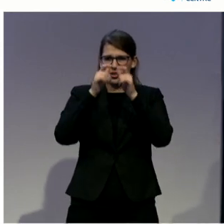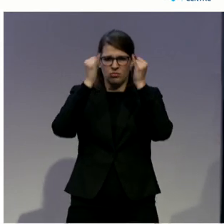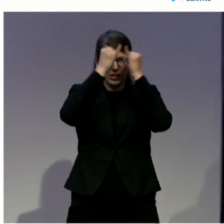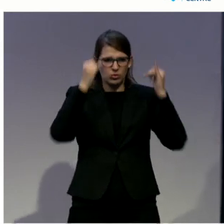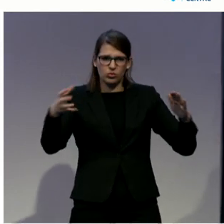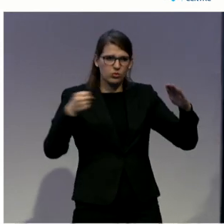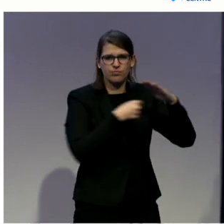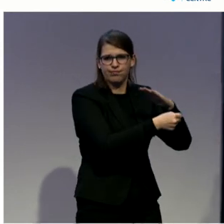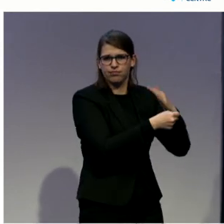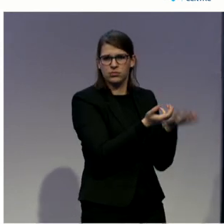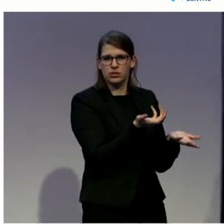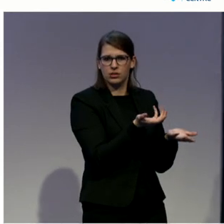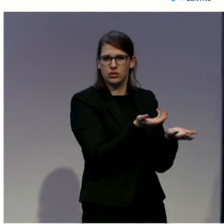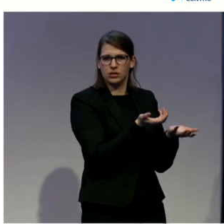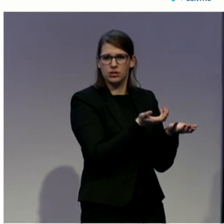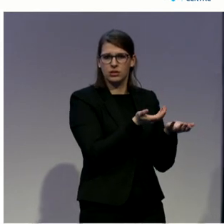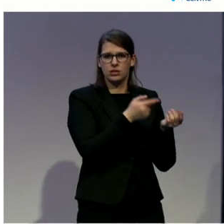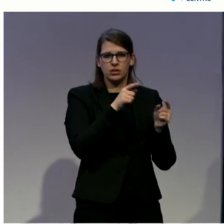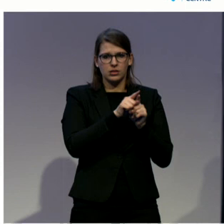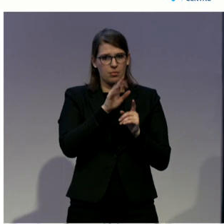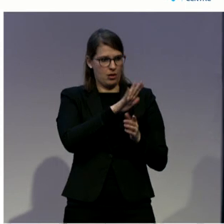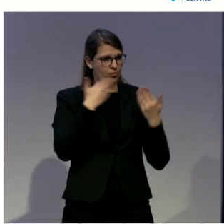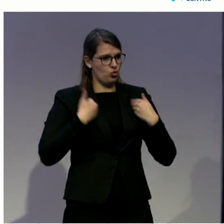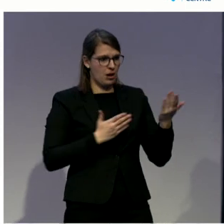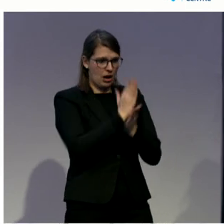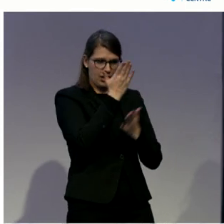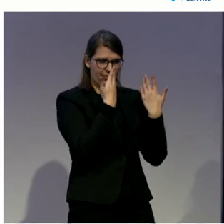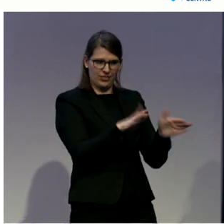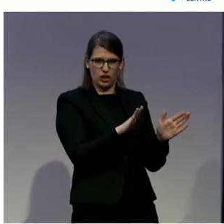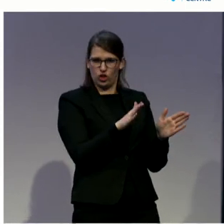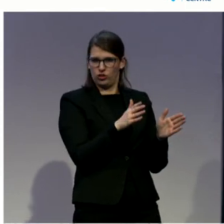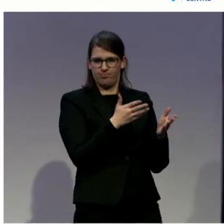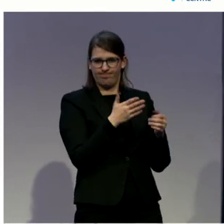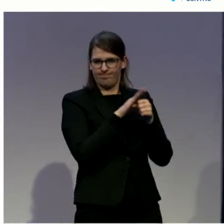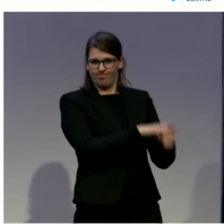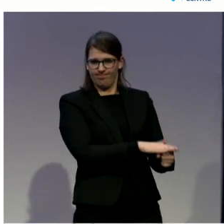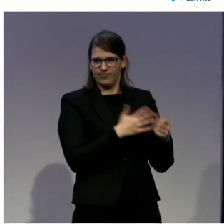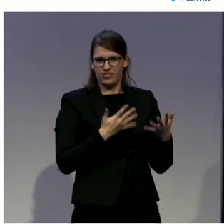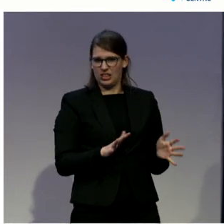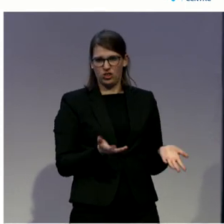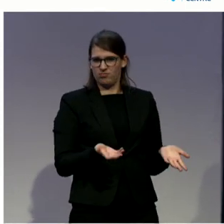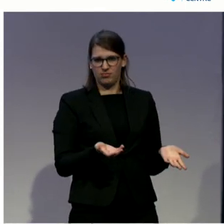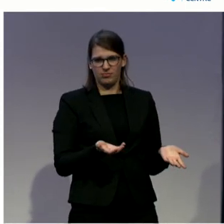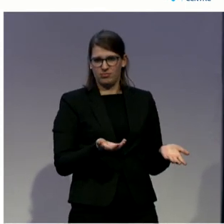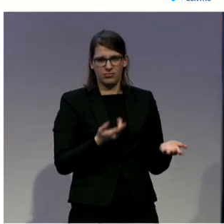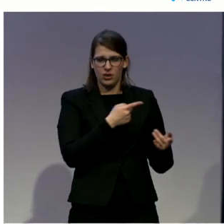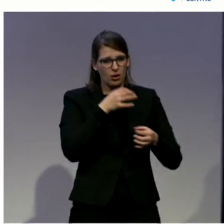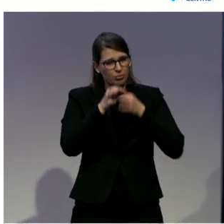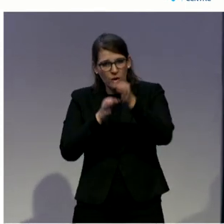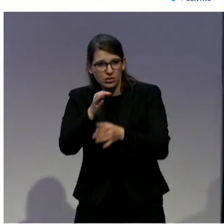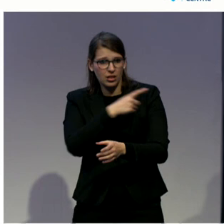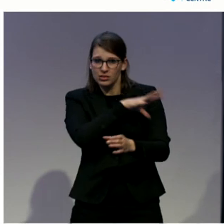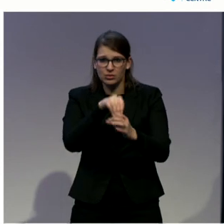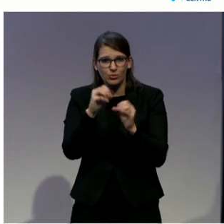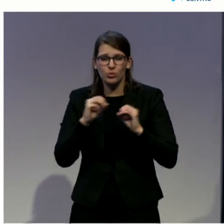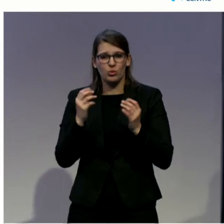The treatment of and communication with people with disabilities during judicial proceedings are usually under voluntary guidelines.